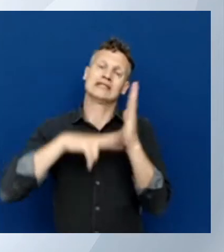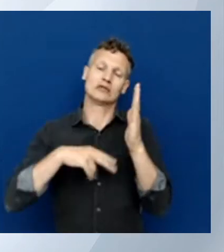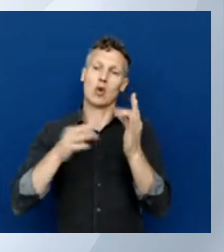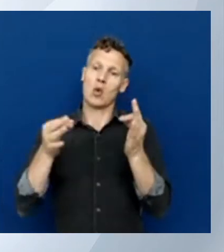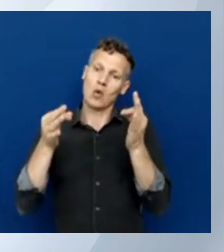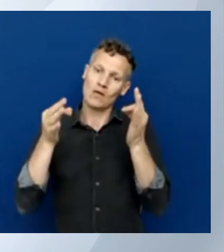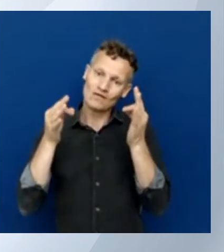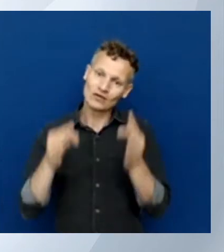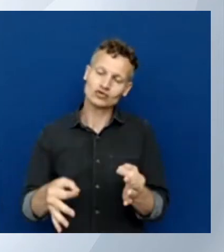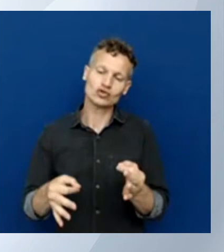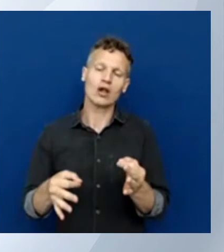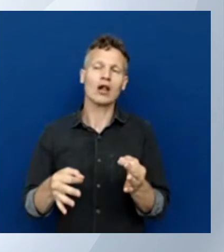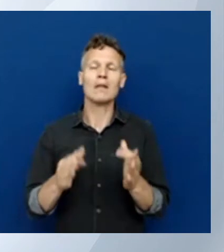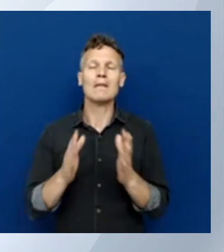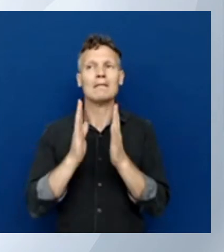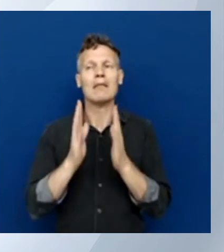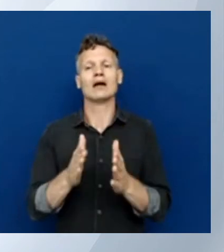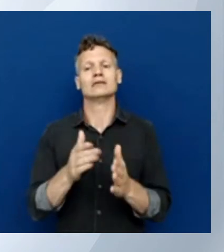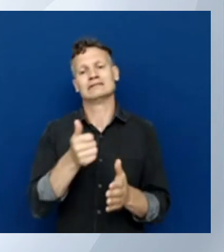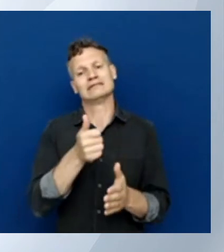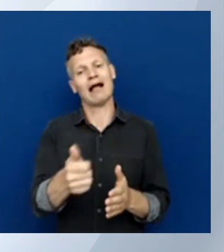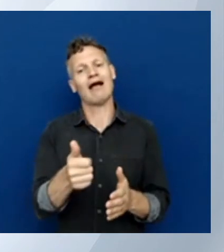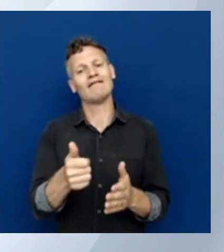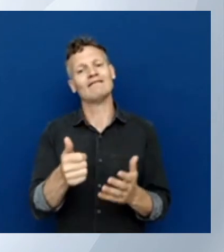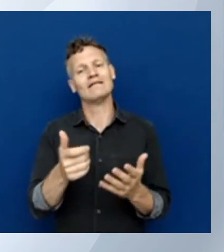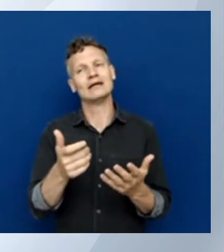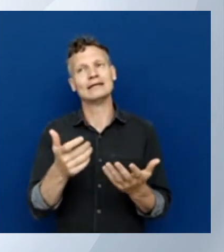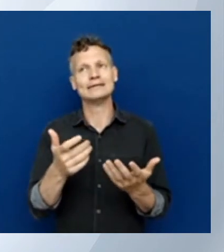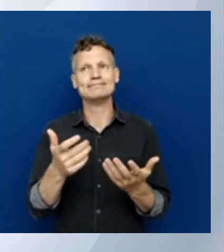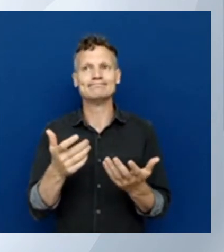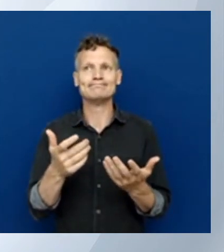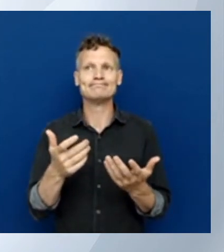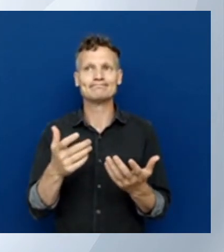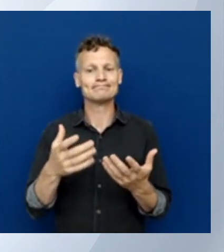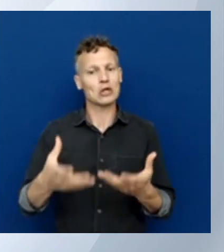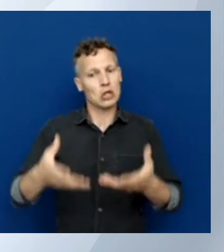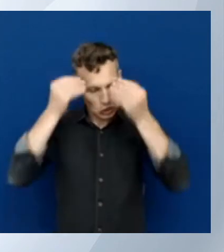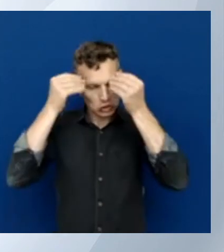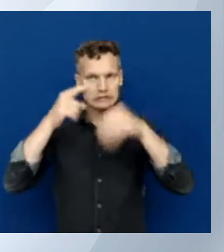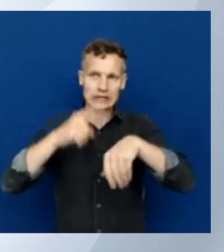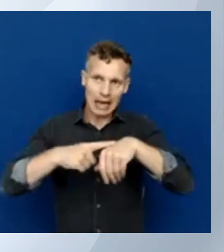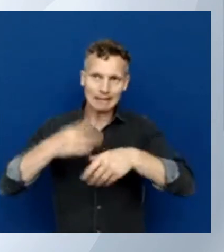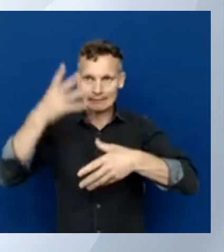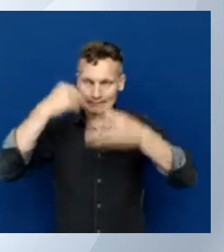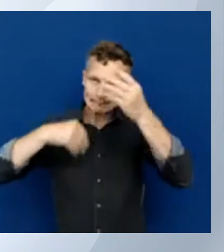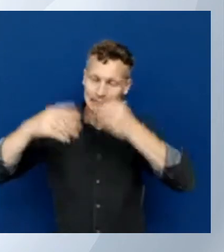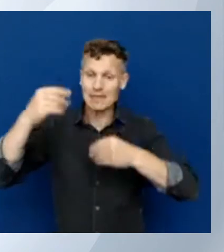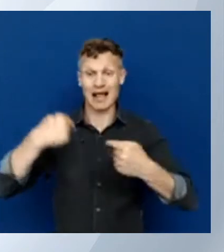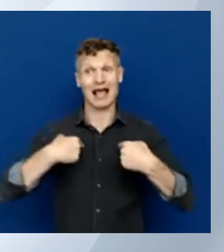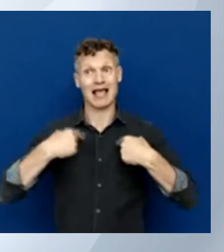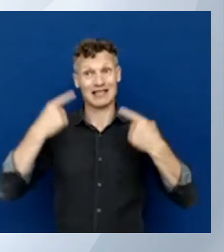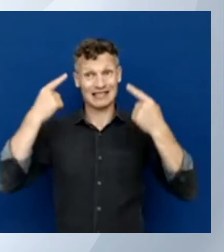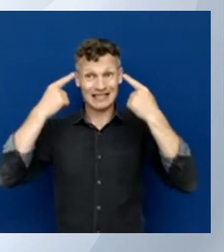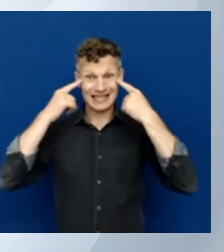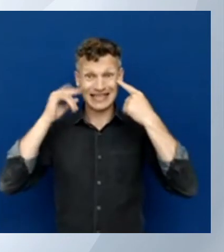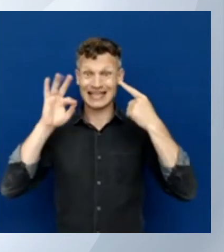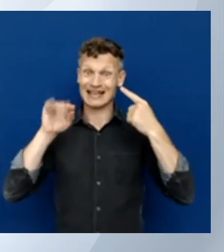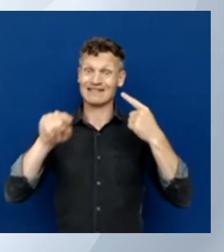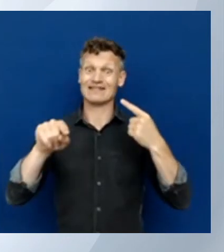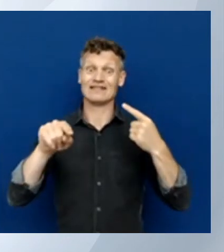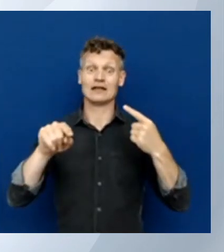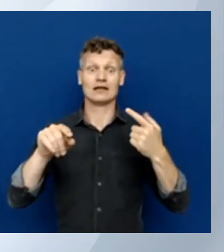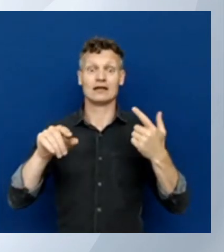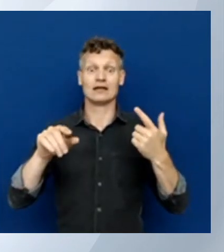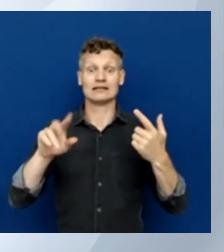to start working with it but I believe that if you do this in a death environment never in production and just